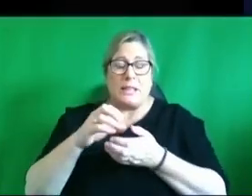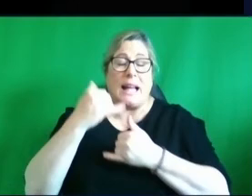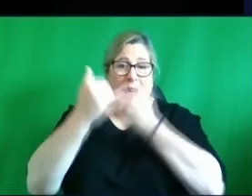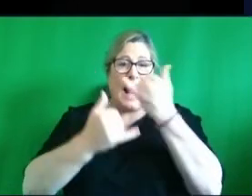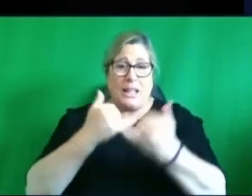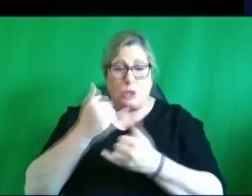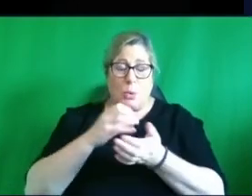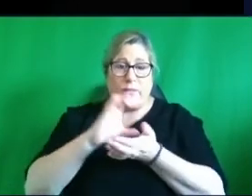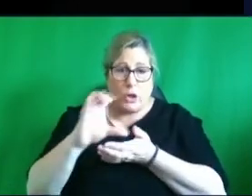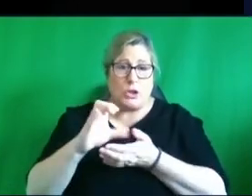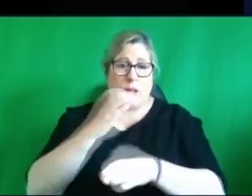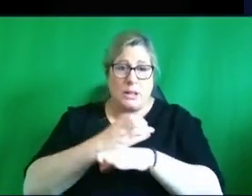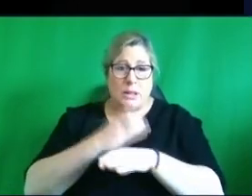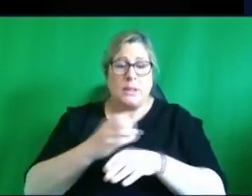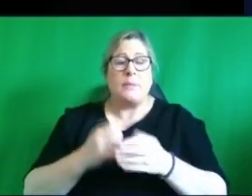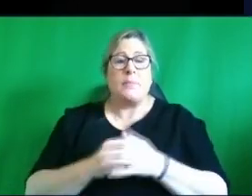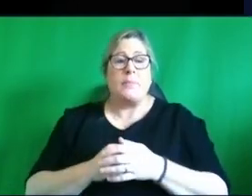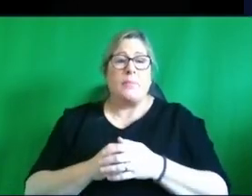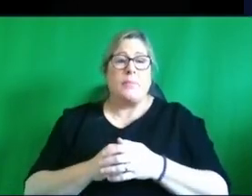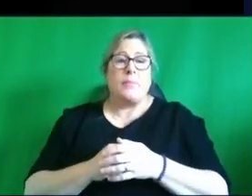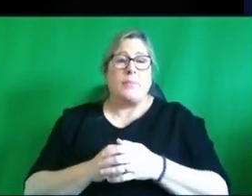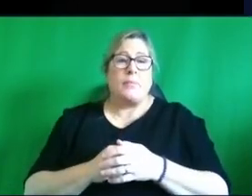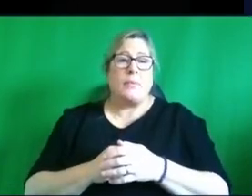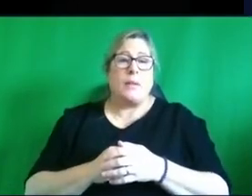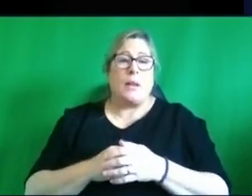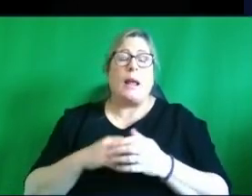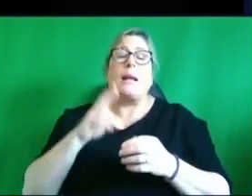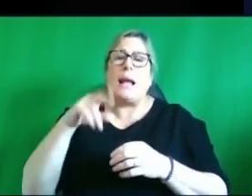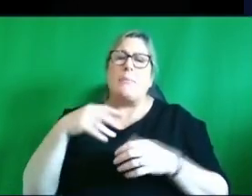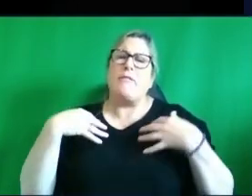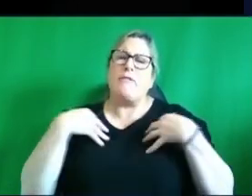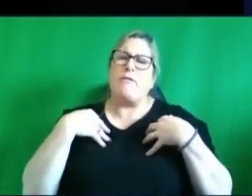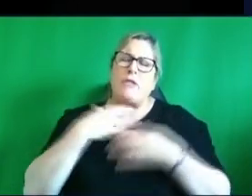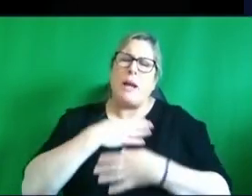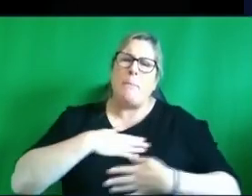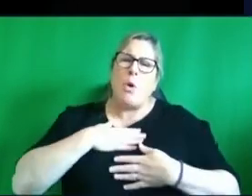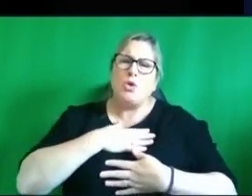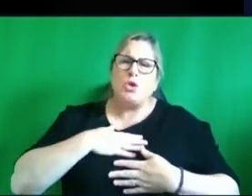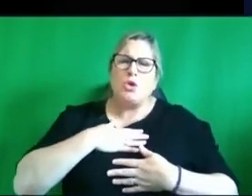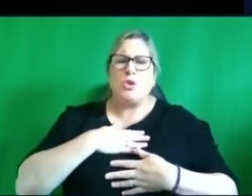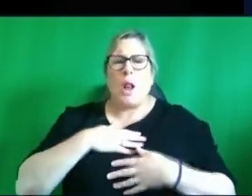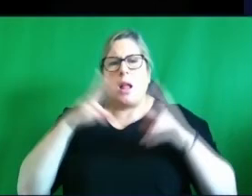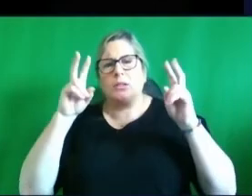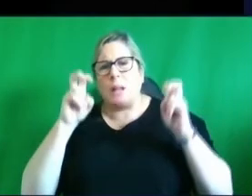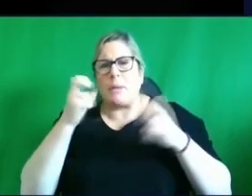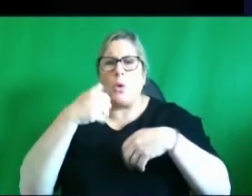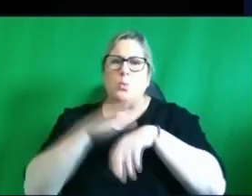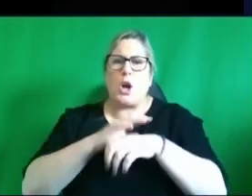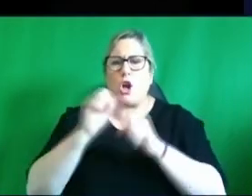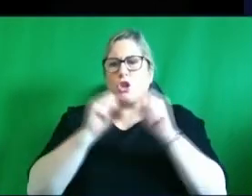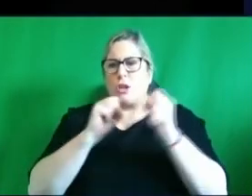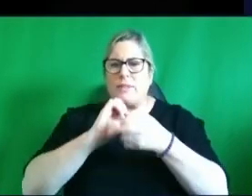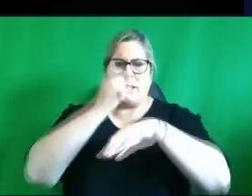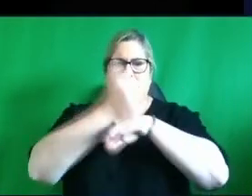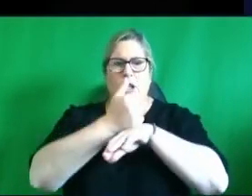much and i suppose the point has come across as well it can be a very emotional topic about where services are actually located uh and particularly